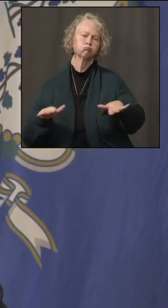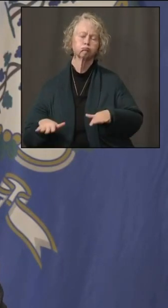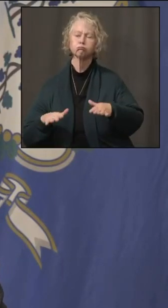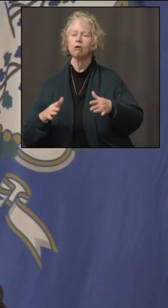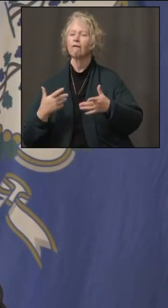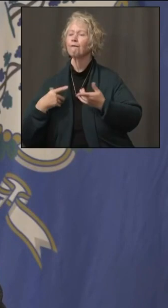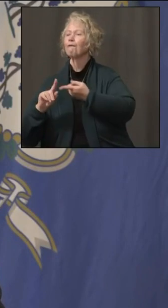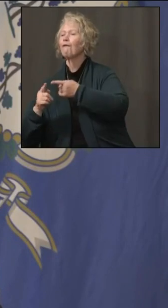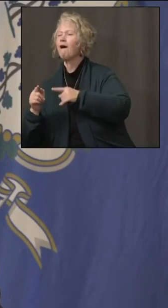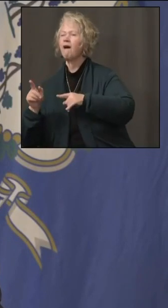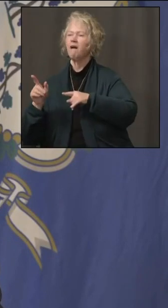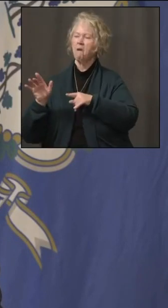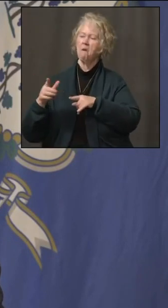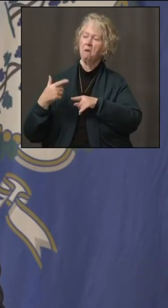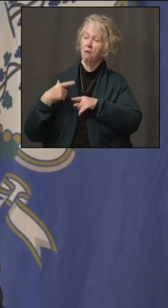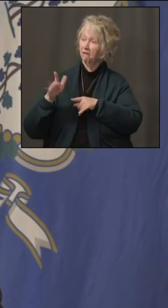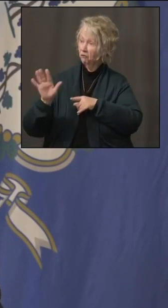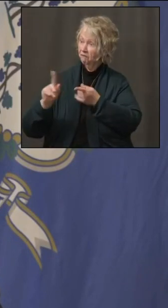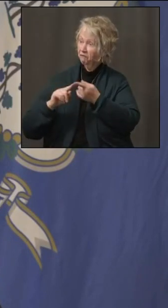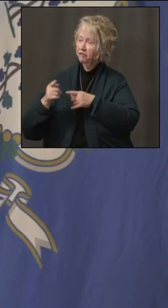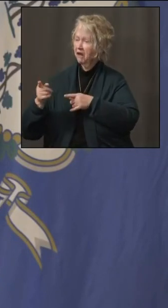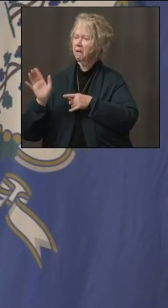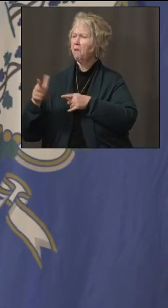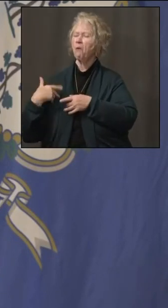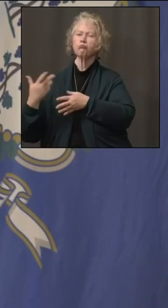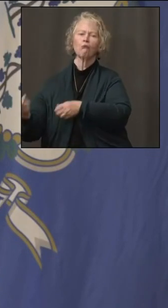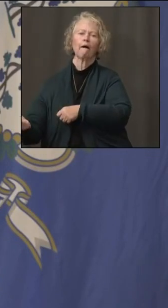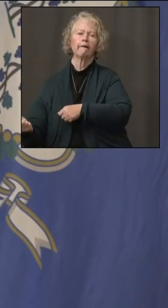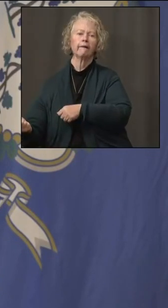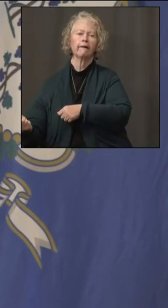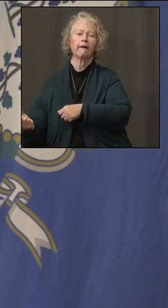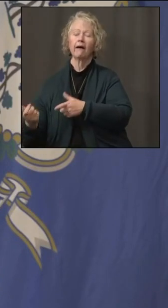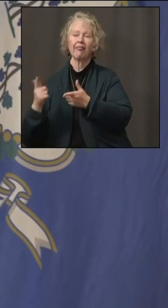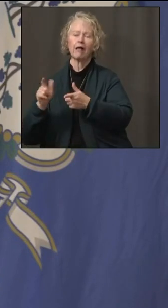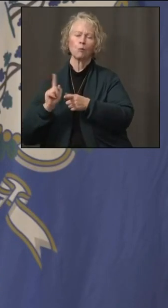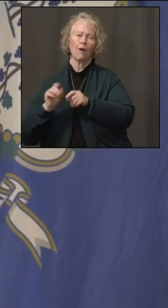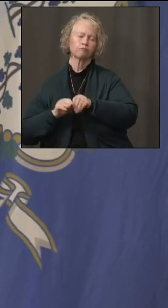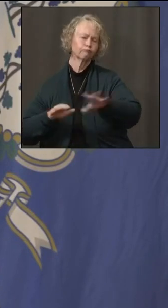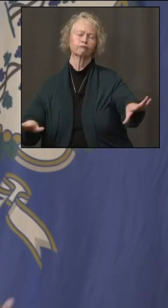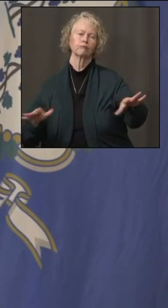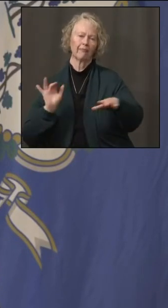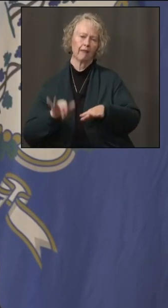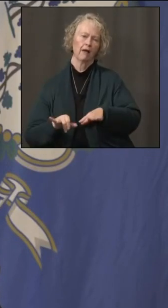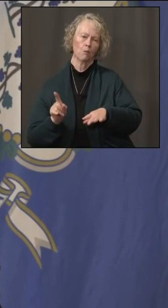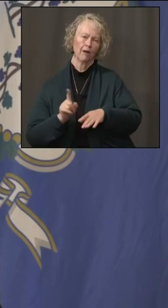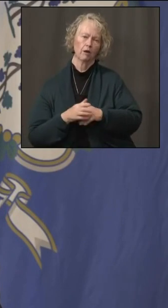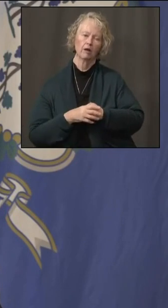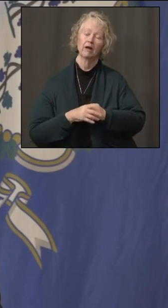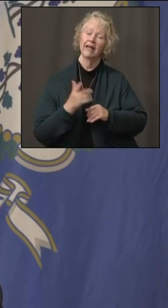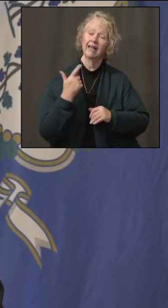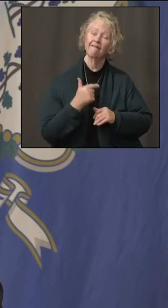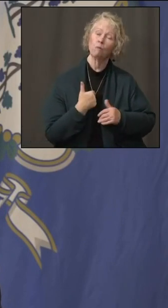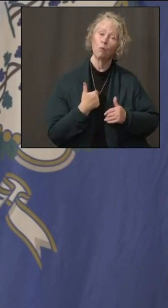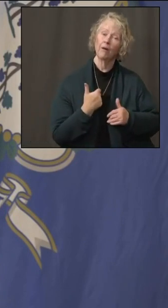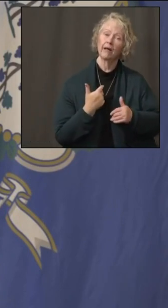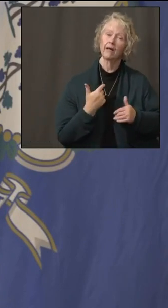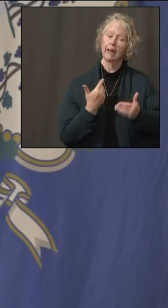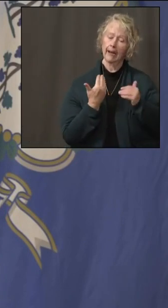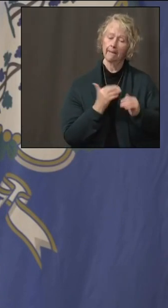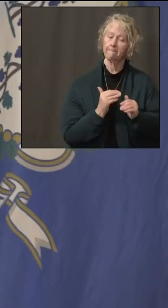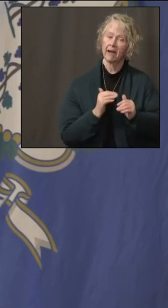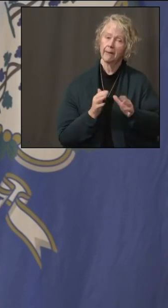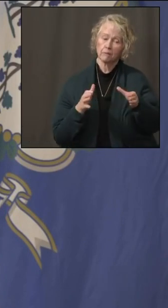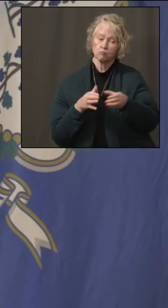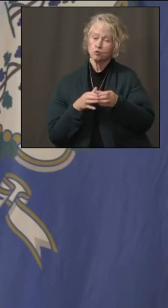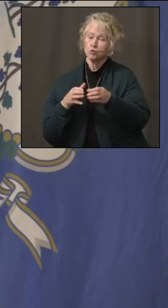of the friends. We feel like, okay, that's fine. And it's our strong feeling that if we can limit those private gatherings for